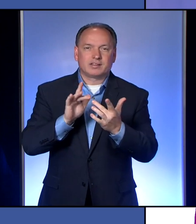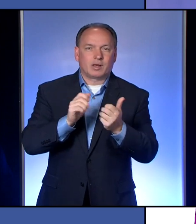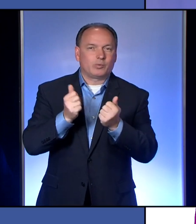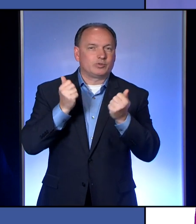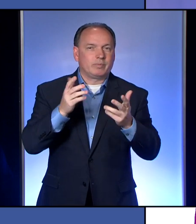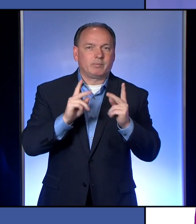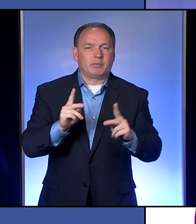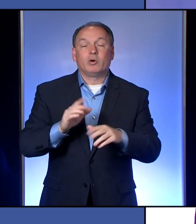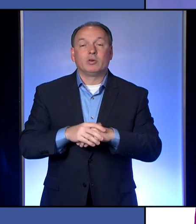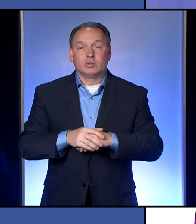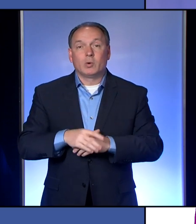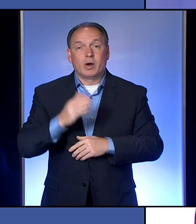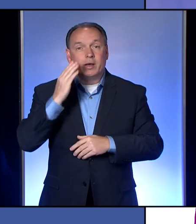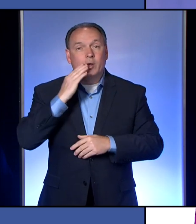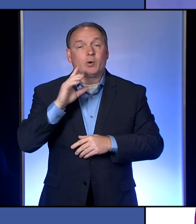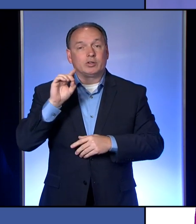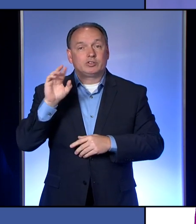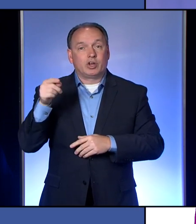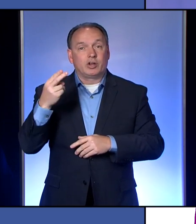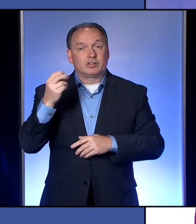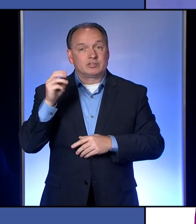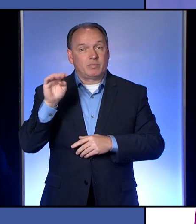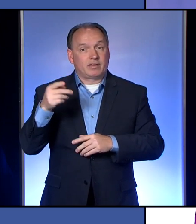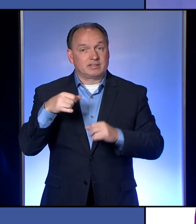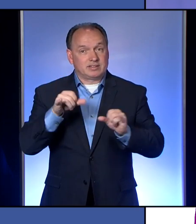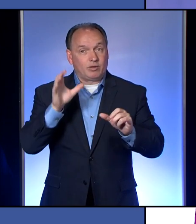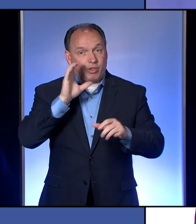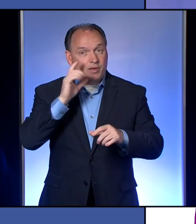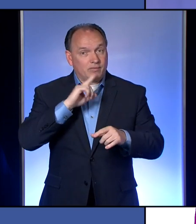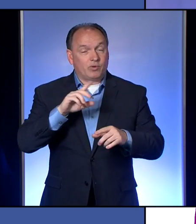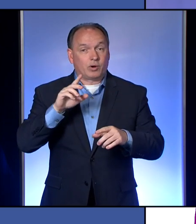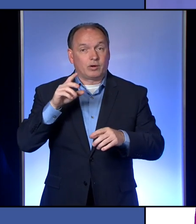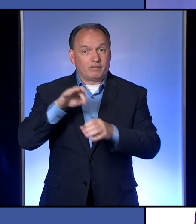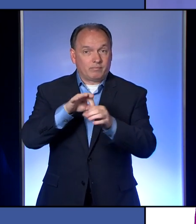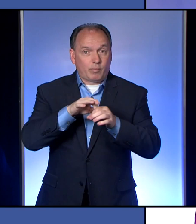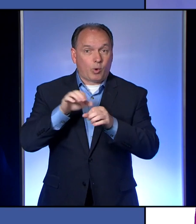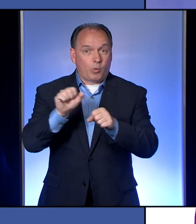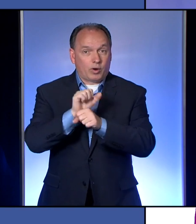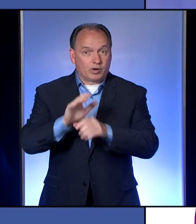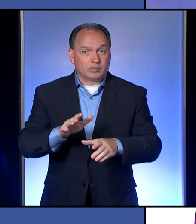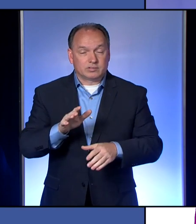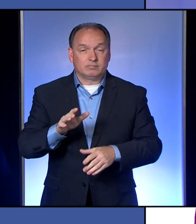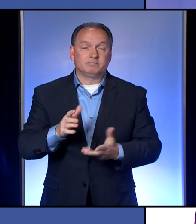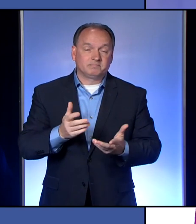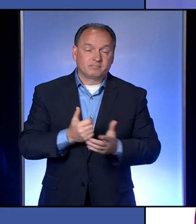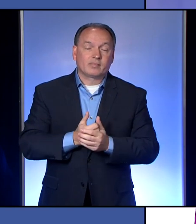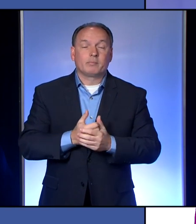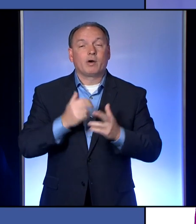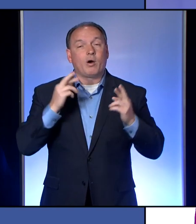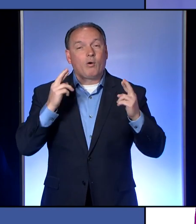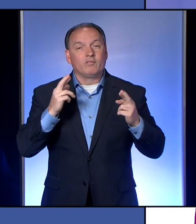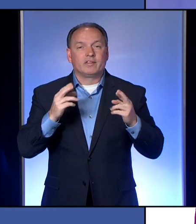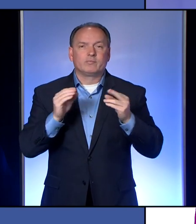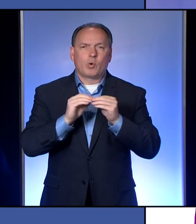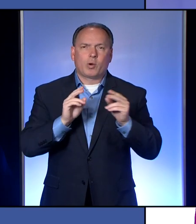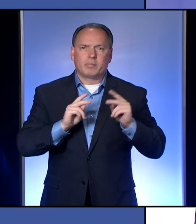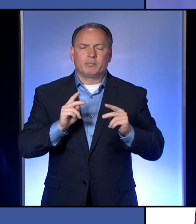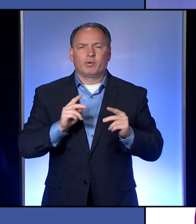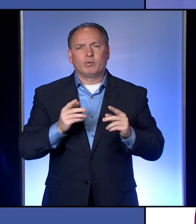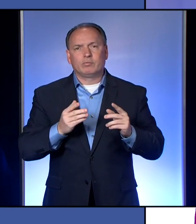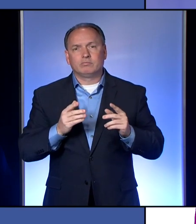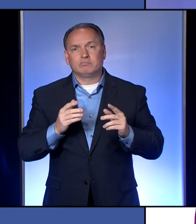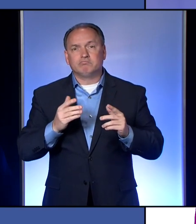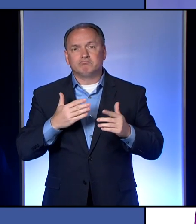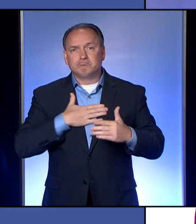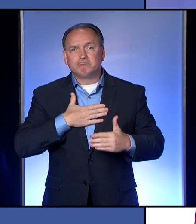So, you know, I know Doug Smith has still been looking for some poll workers and but hopefully if more and more people do the mail-in